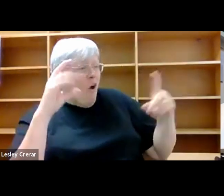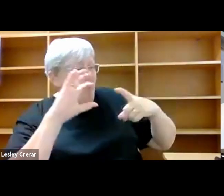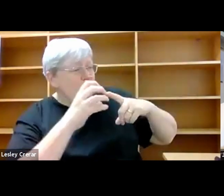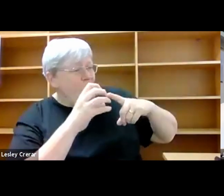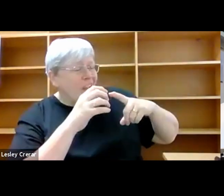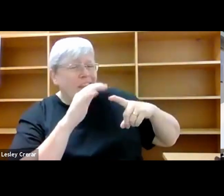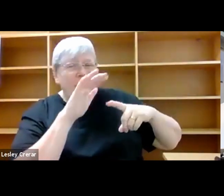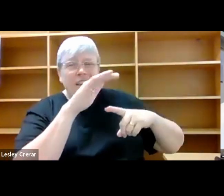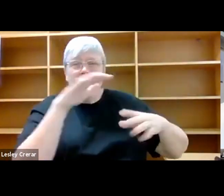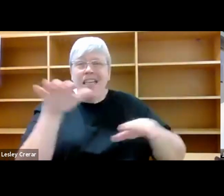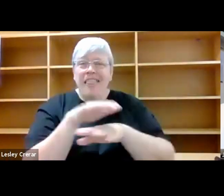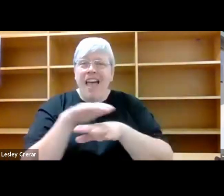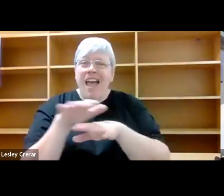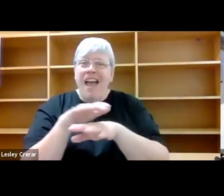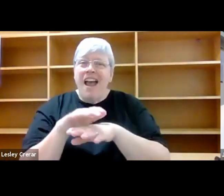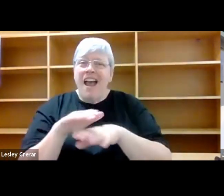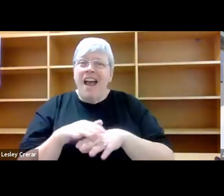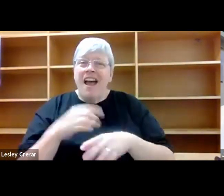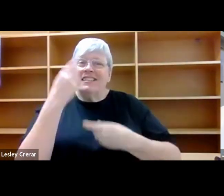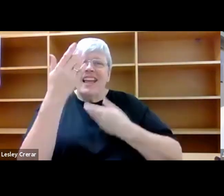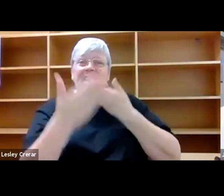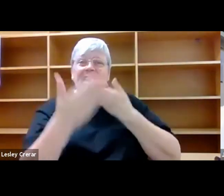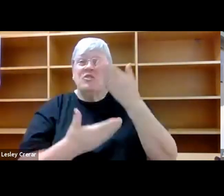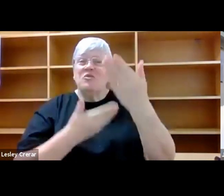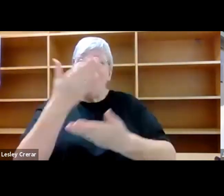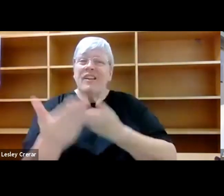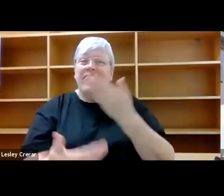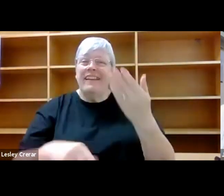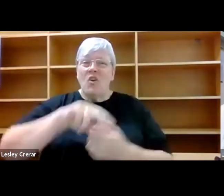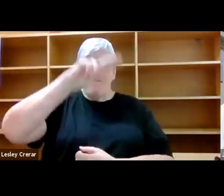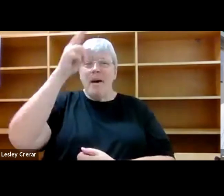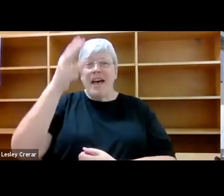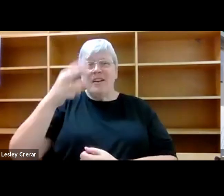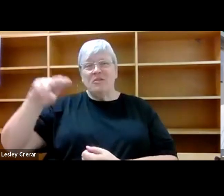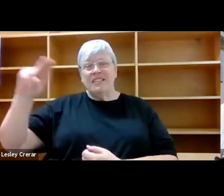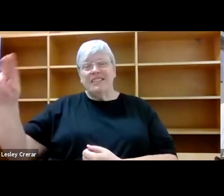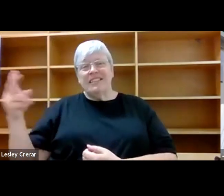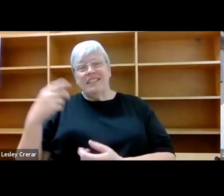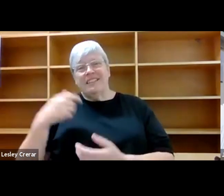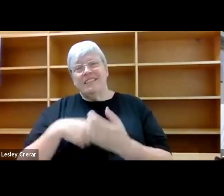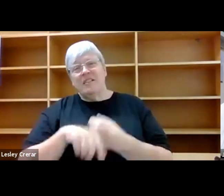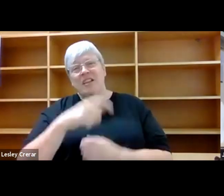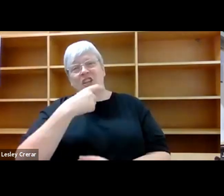the layered stones that tell the story of a mountain. I moved from the human timescale of my family's story